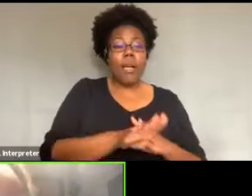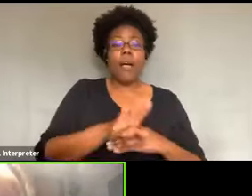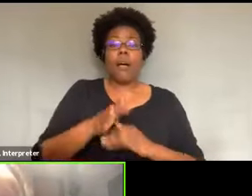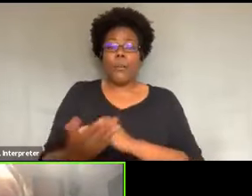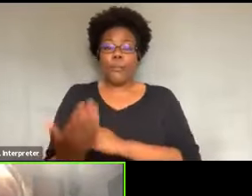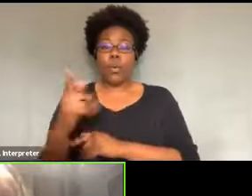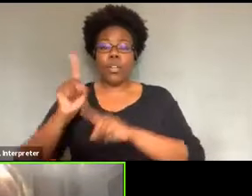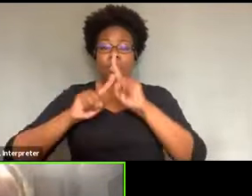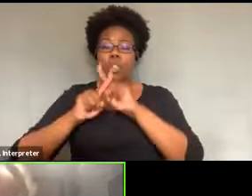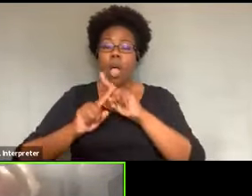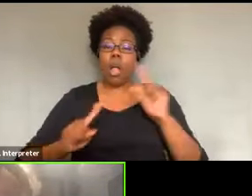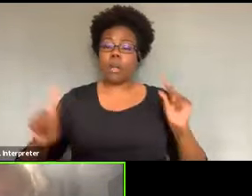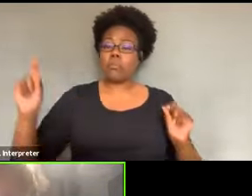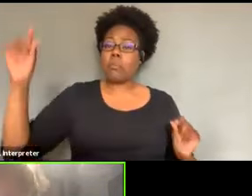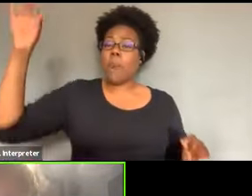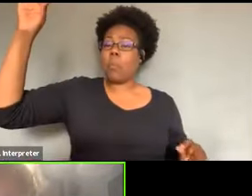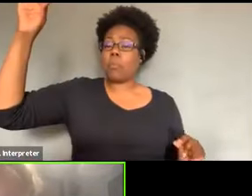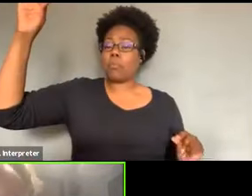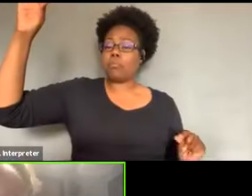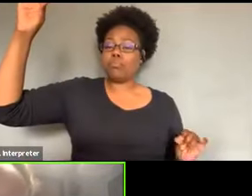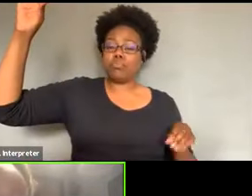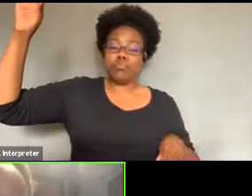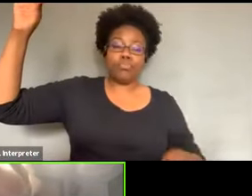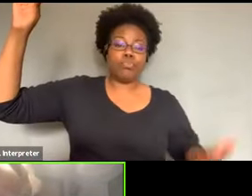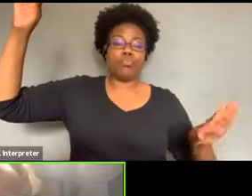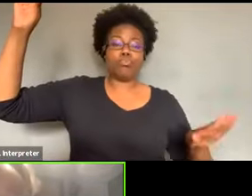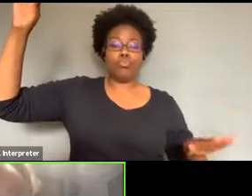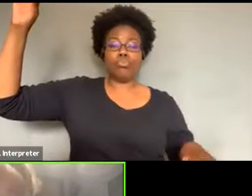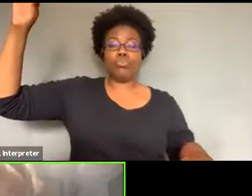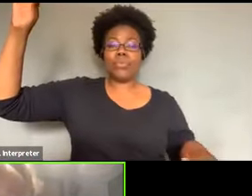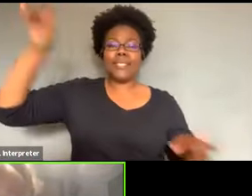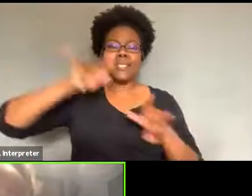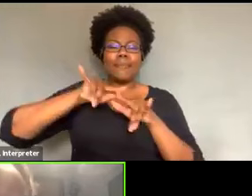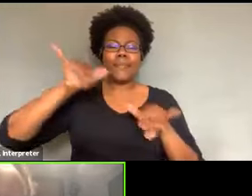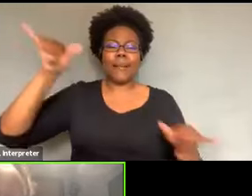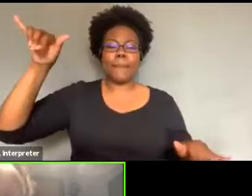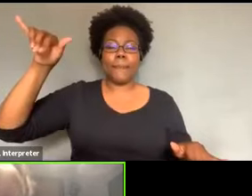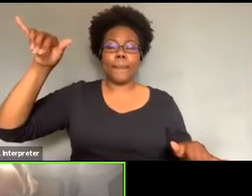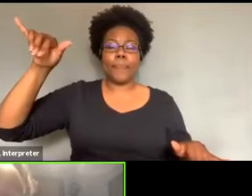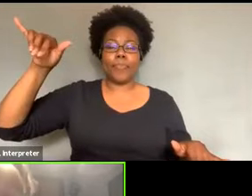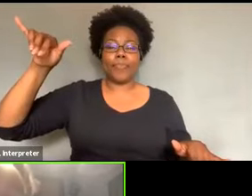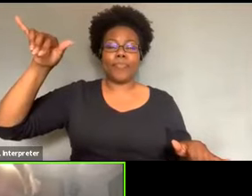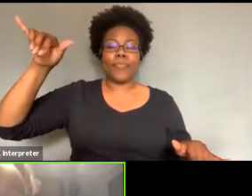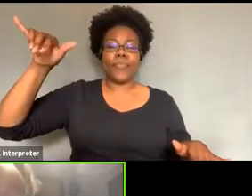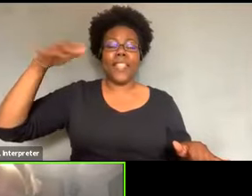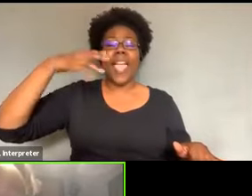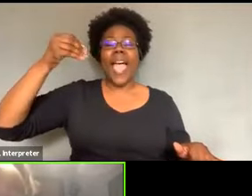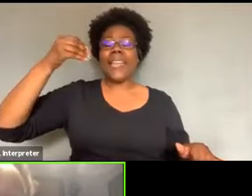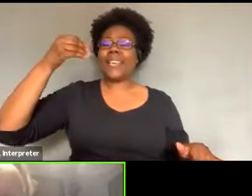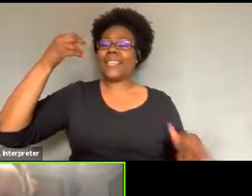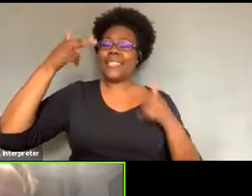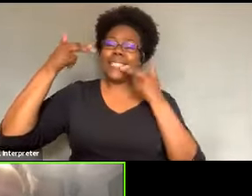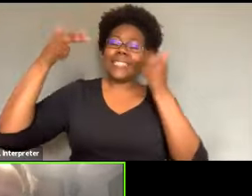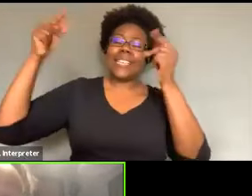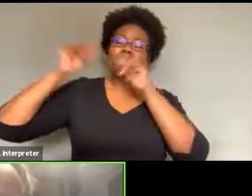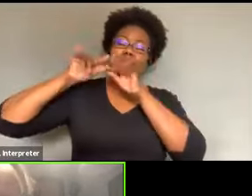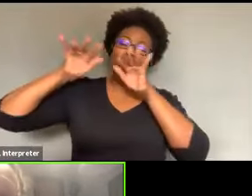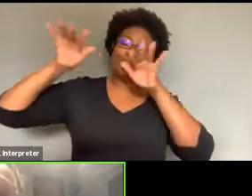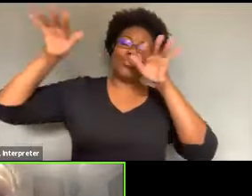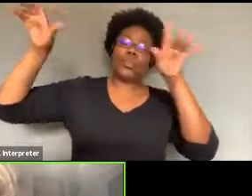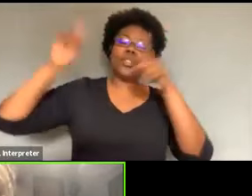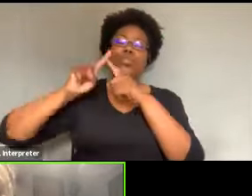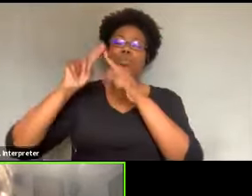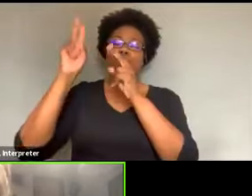For each child that's born a morning star rises and sings to the universe who we are.